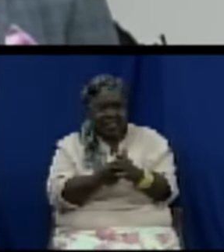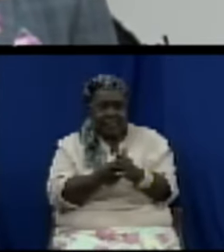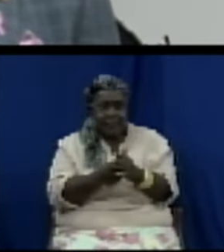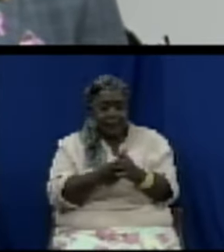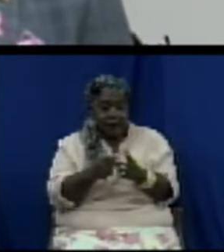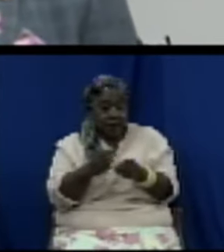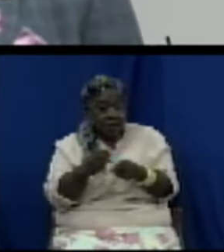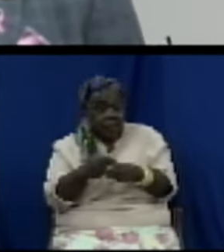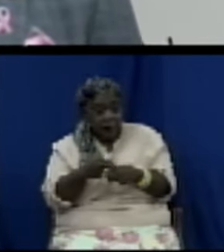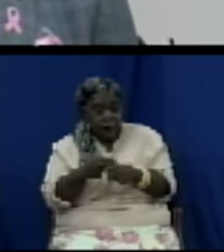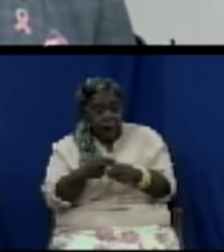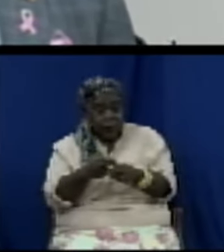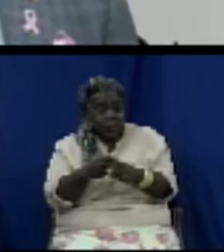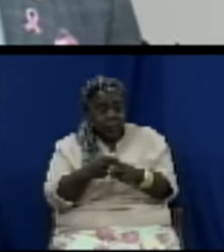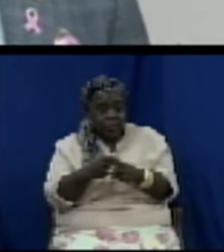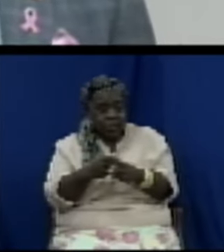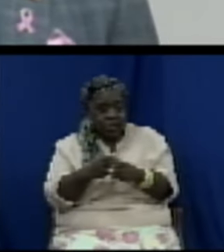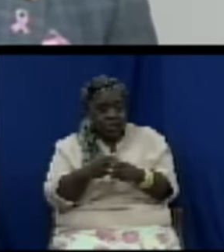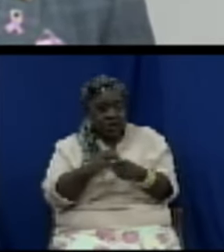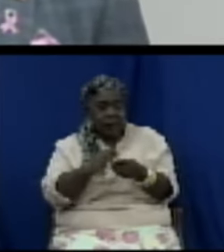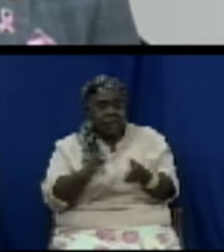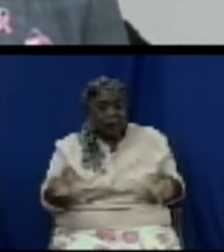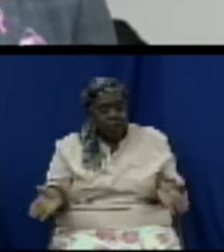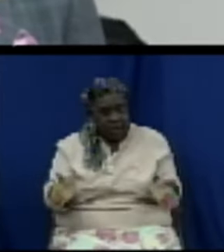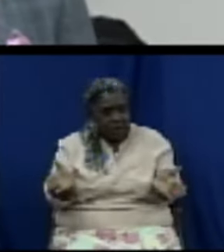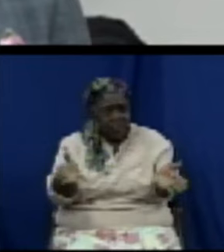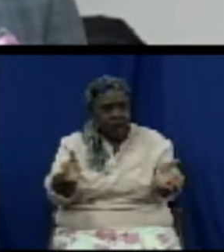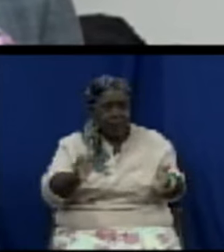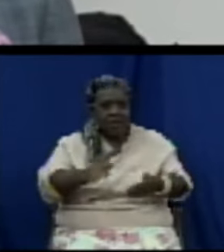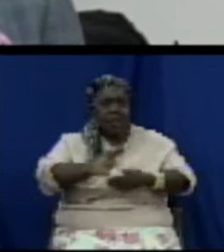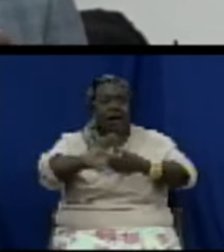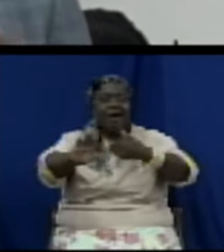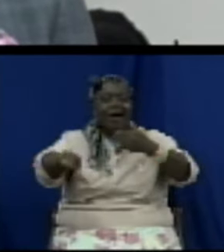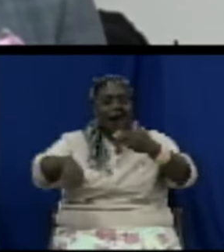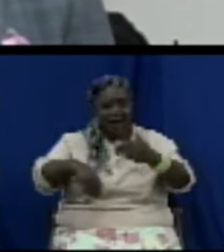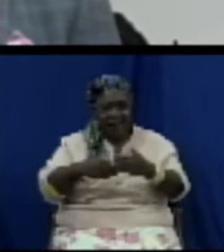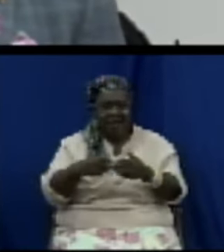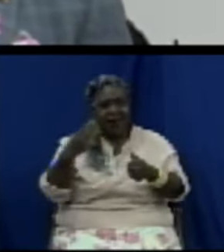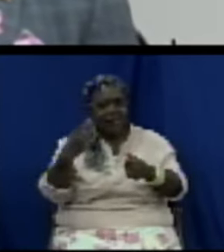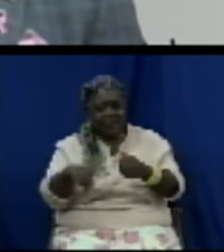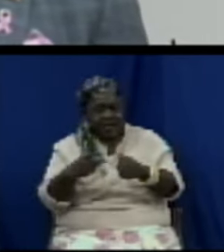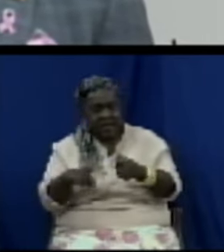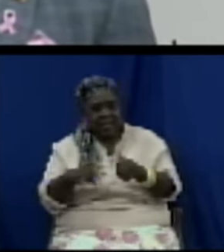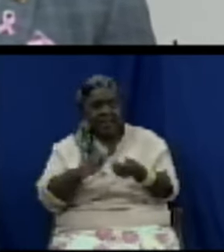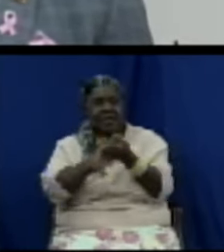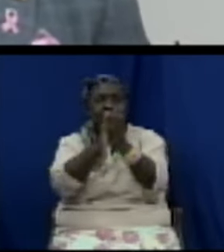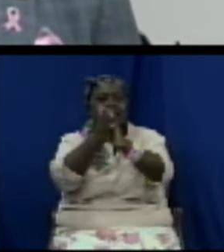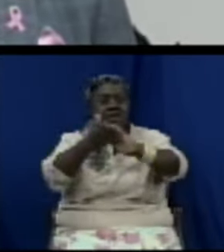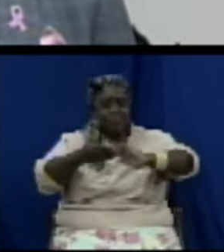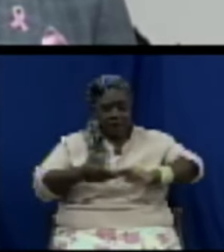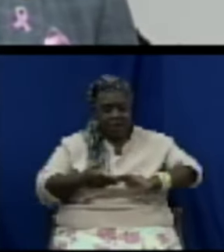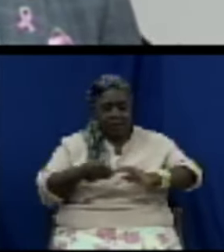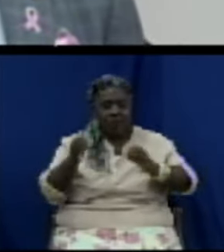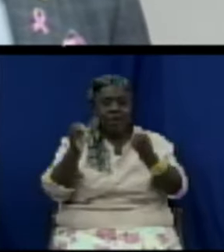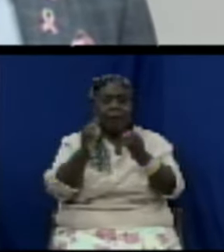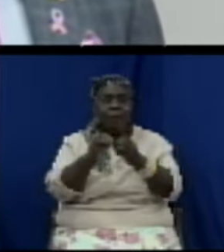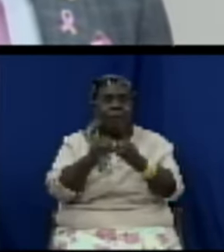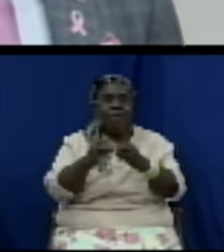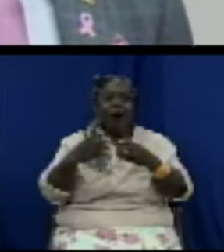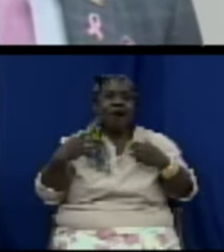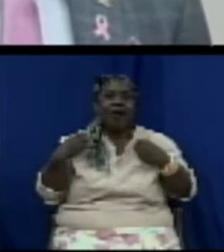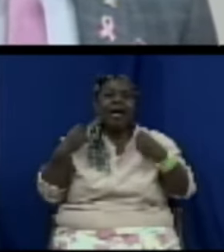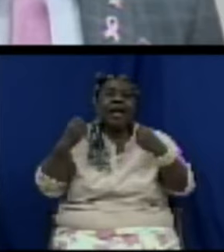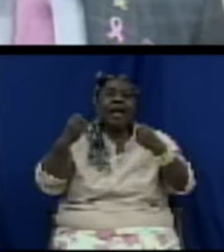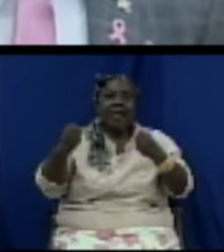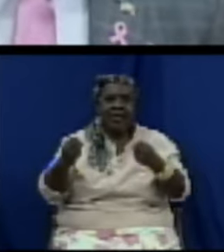how we can really incorporate exercise as part of the workday. Because we are thinking if we are able to do that, it can transform